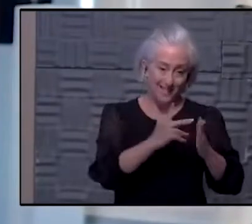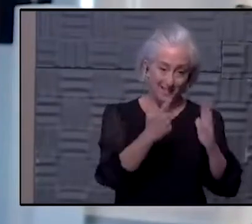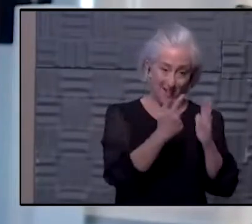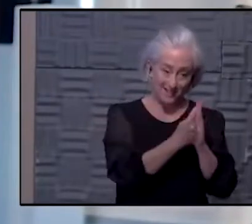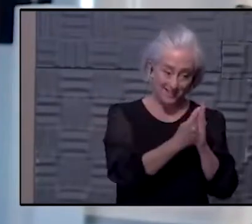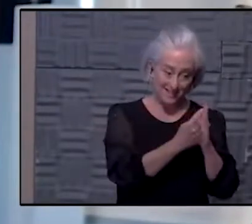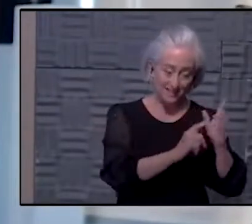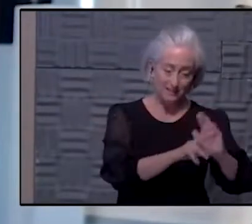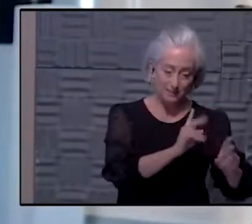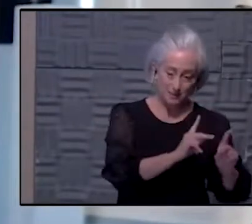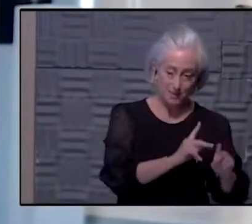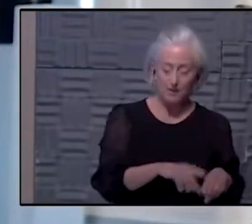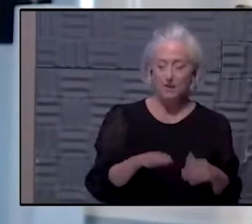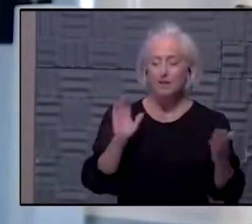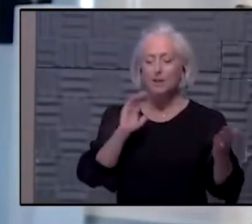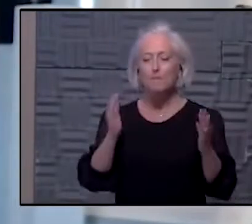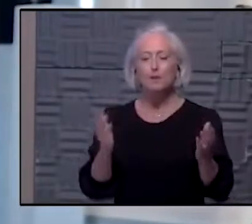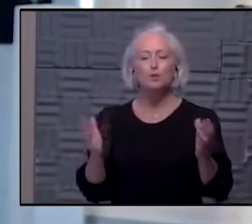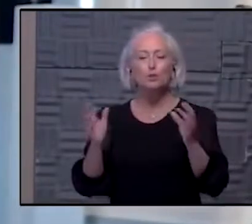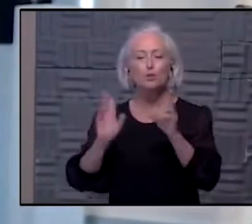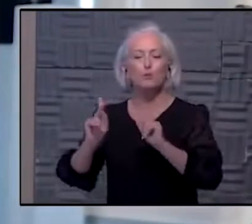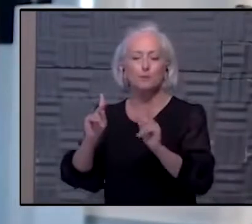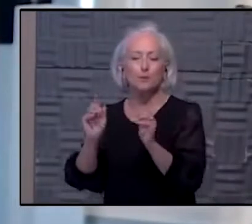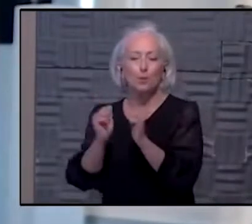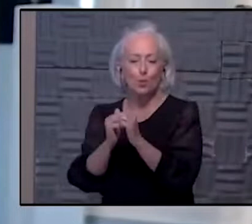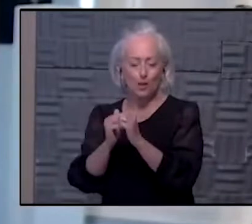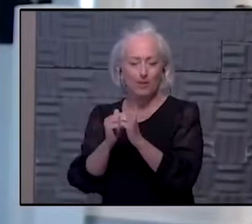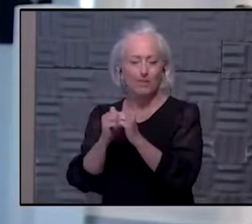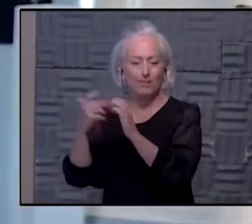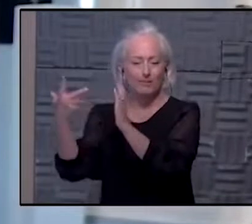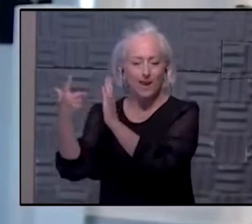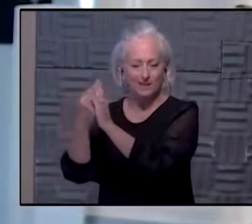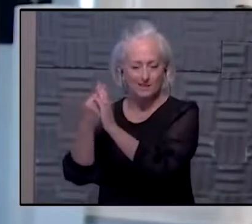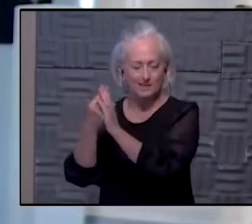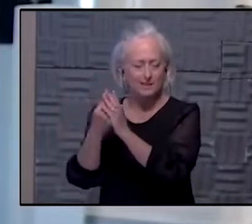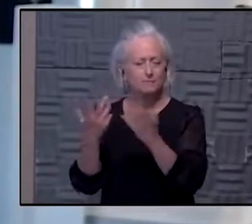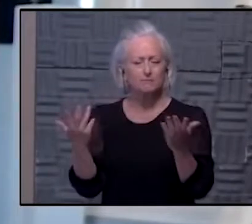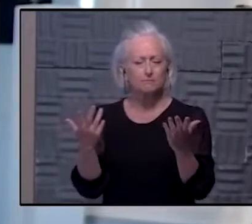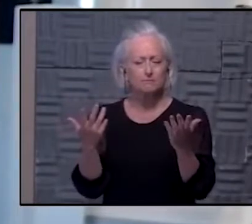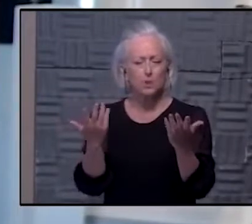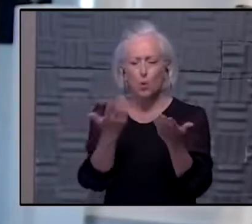for that kind of spread persisting as we move forward here?